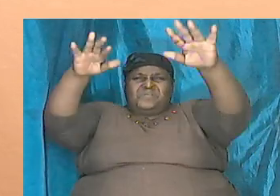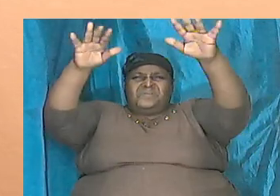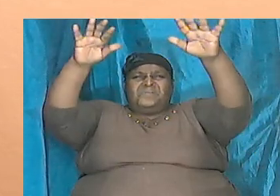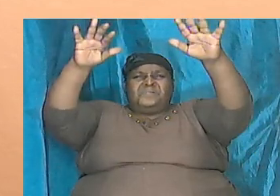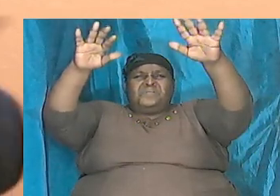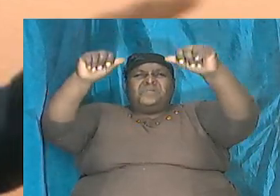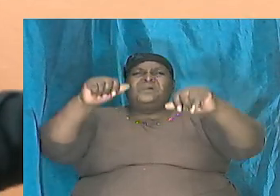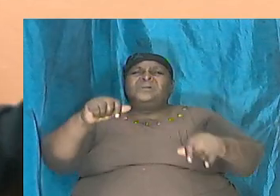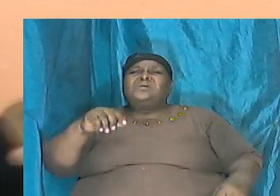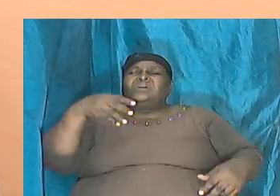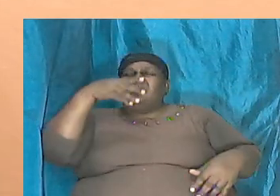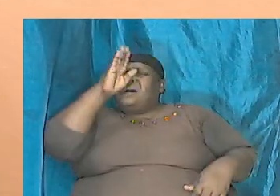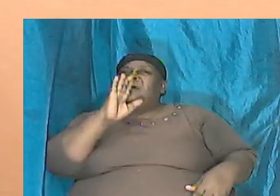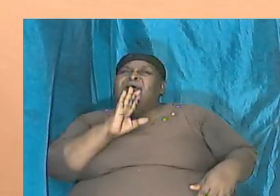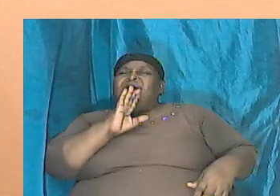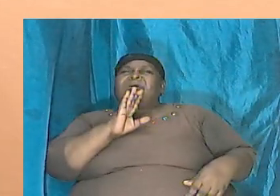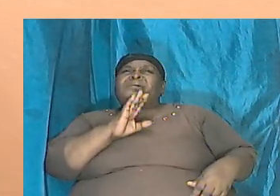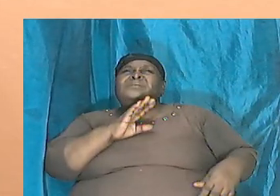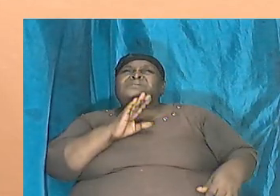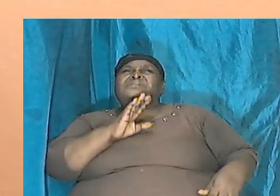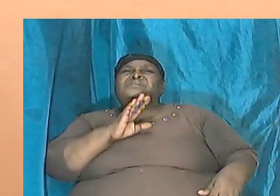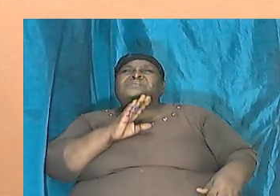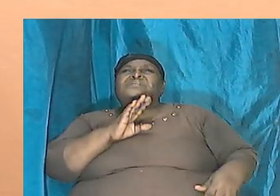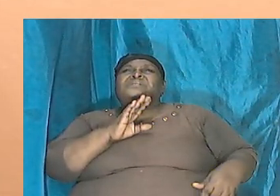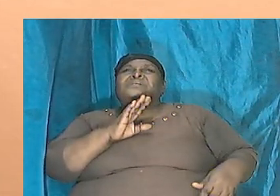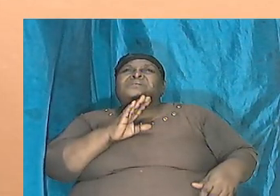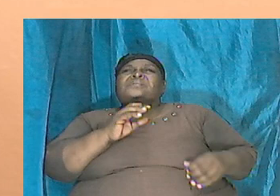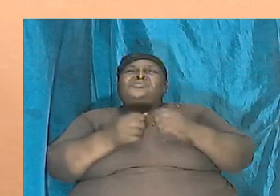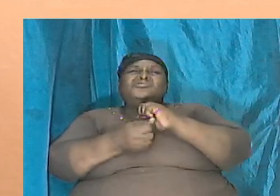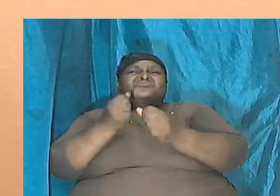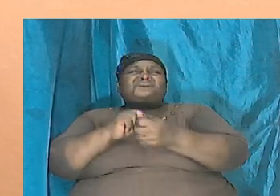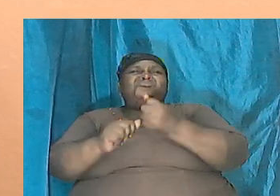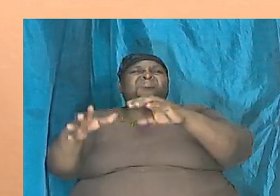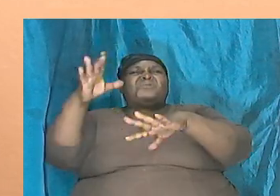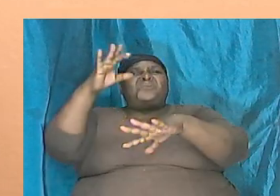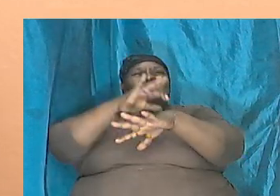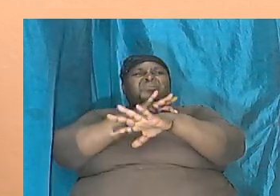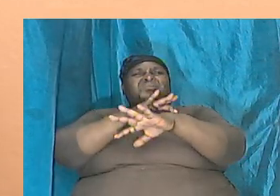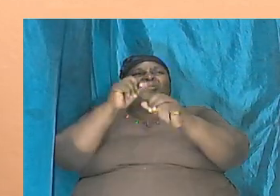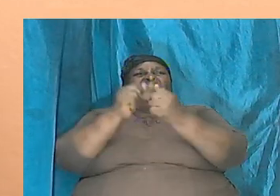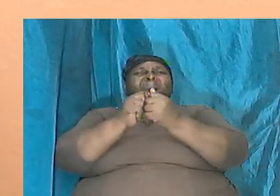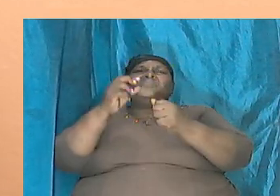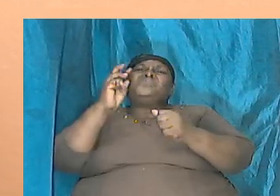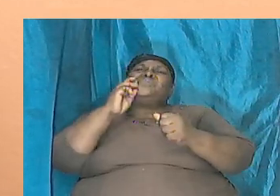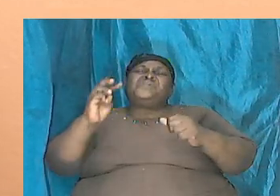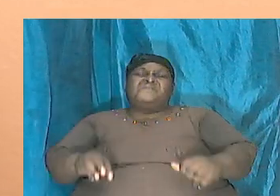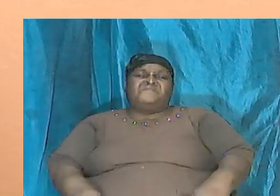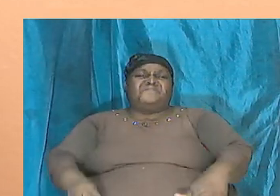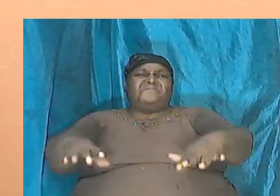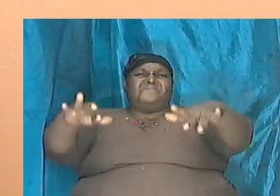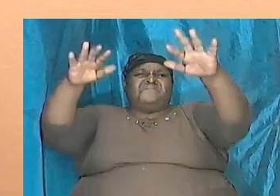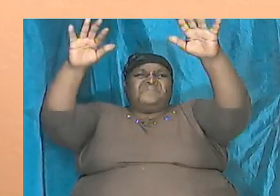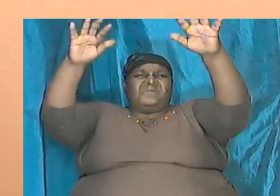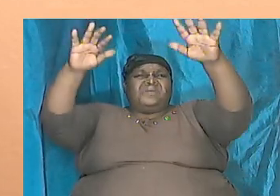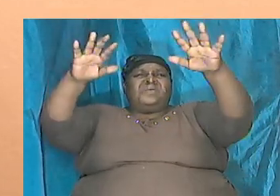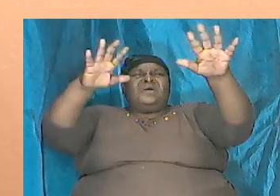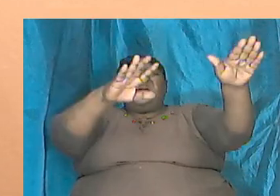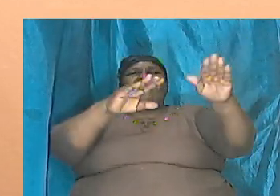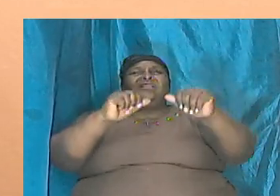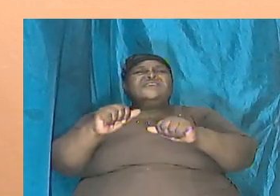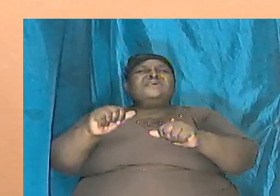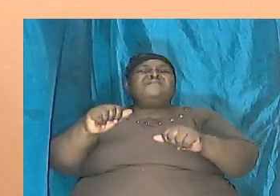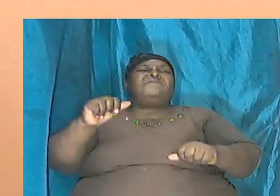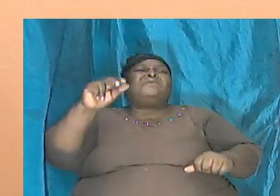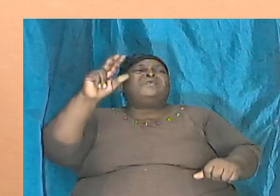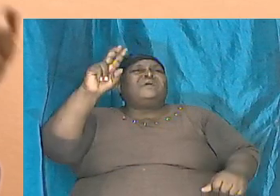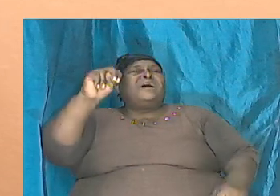totally decimated the entire earth and left Noah and his family